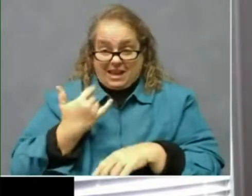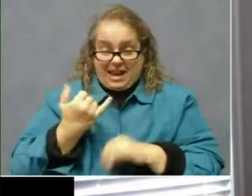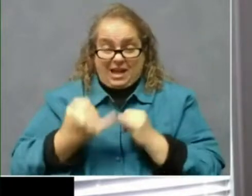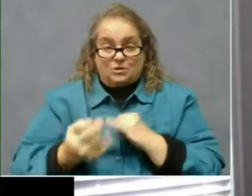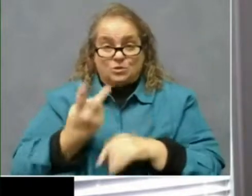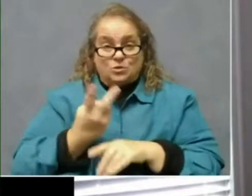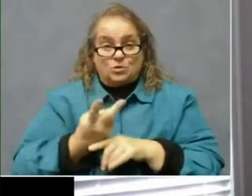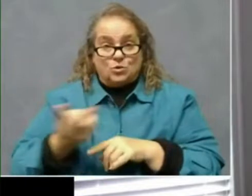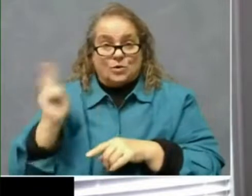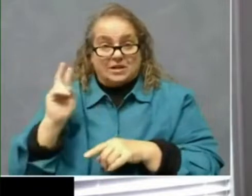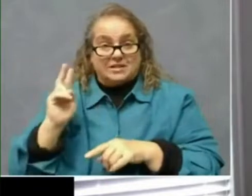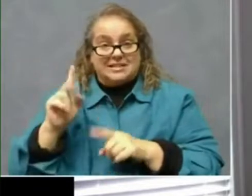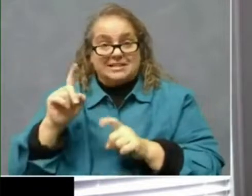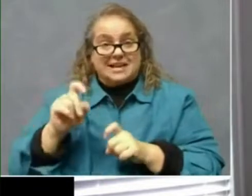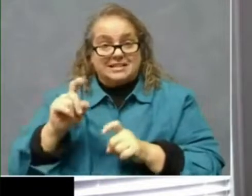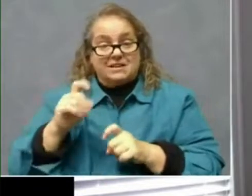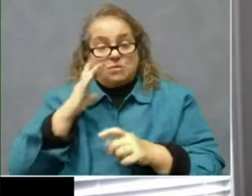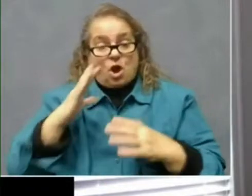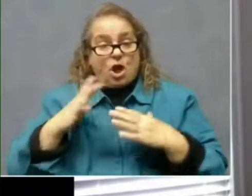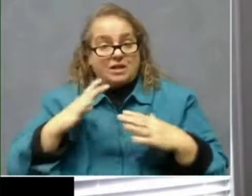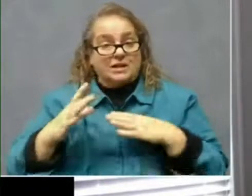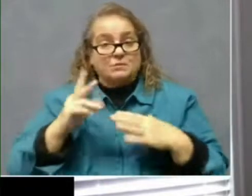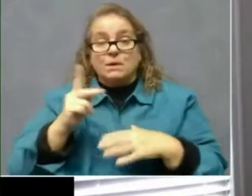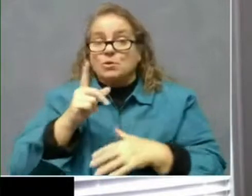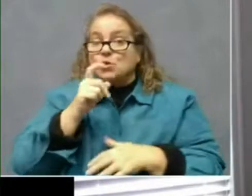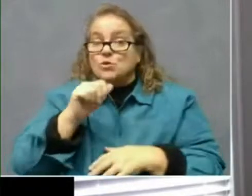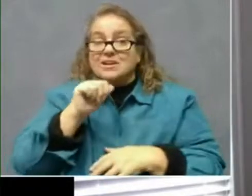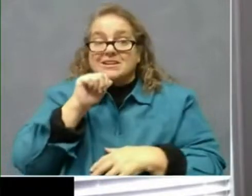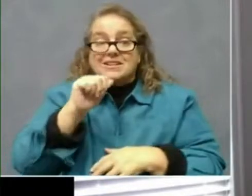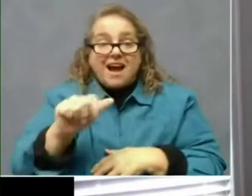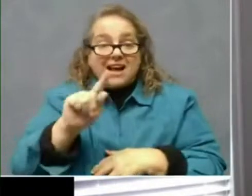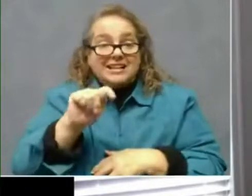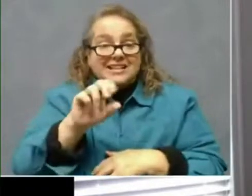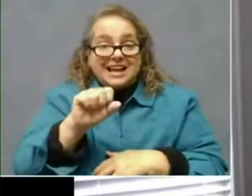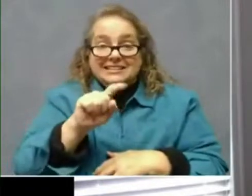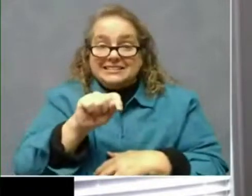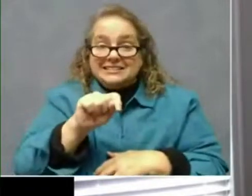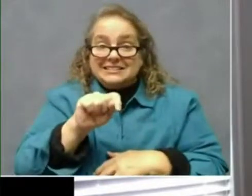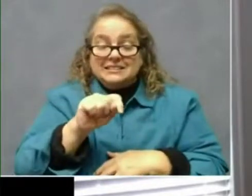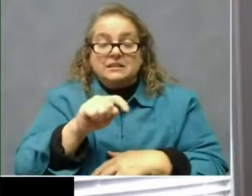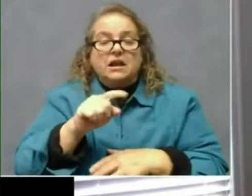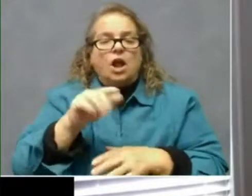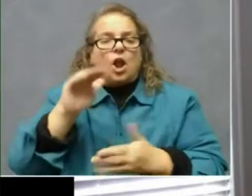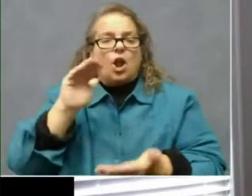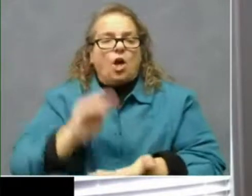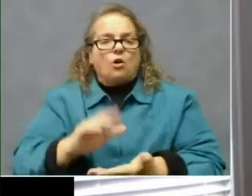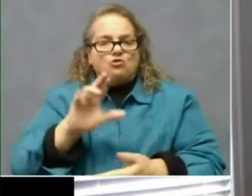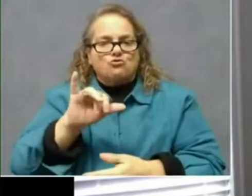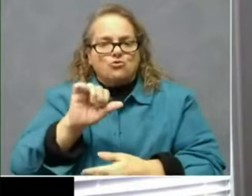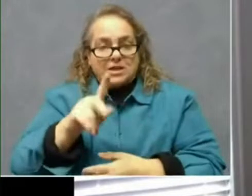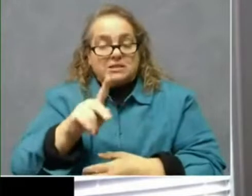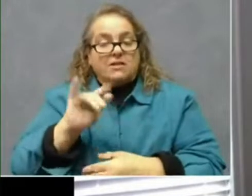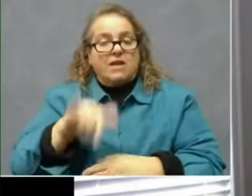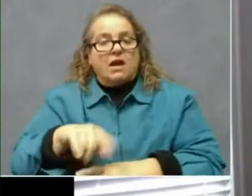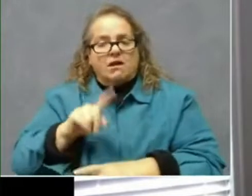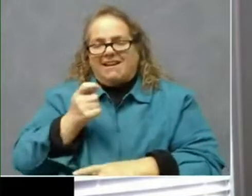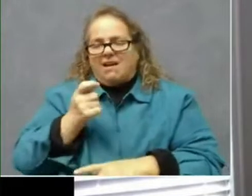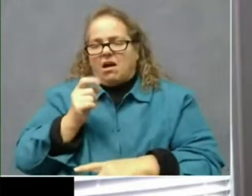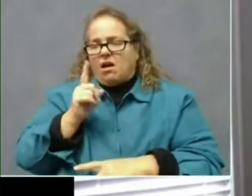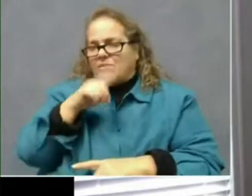who probably didn't get tested were people who were lower risk. And so I think that can artificially elevate our positivity rate.